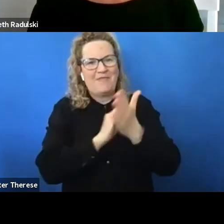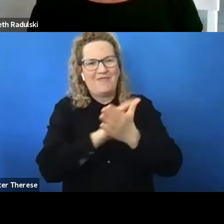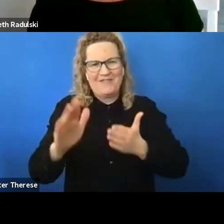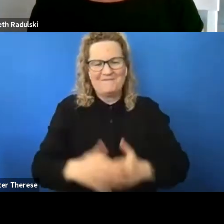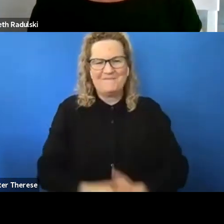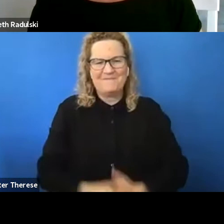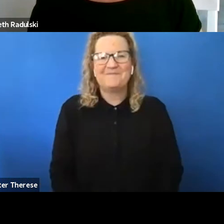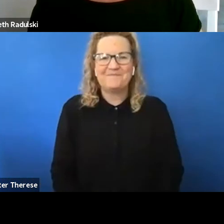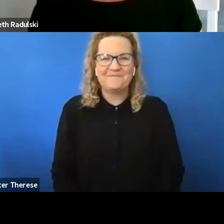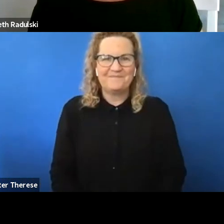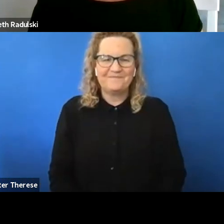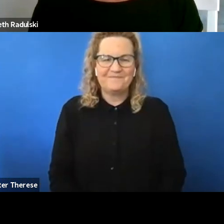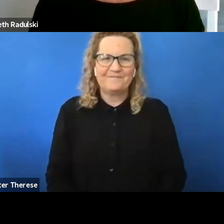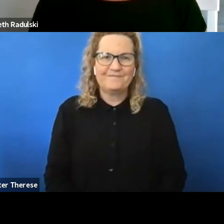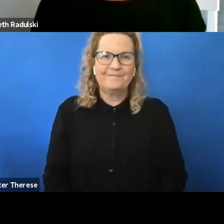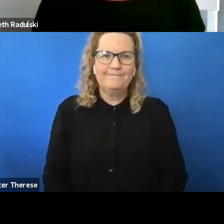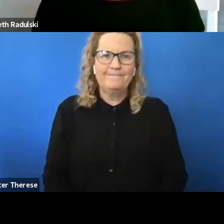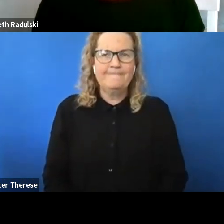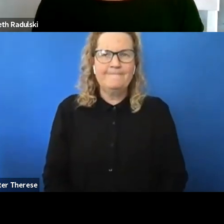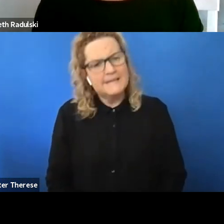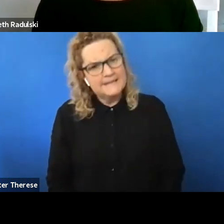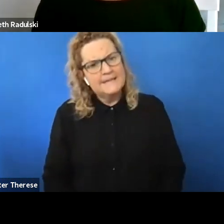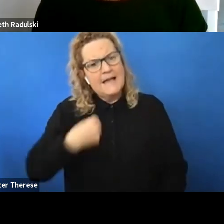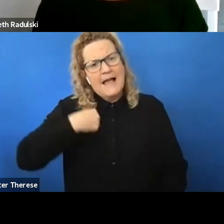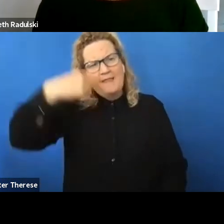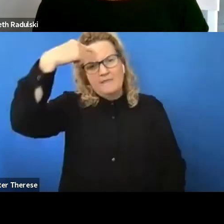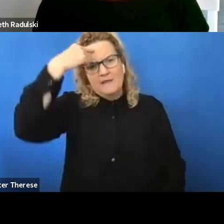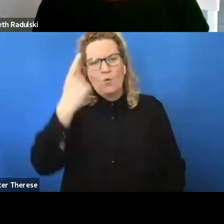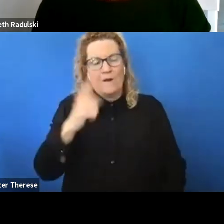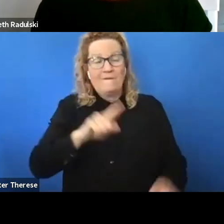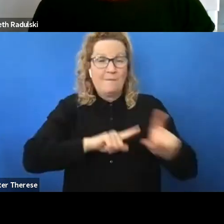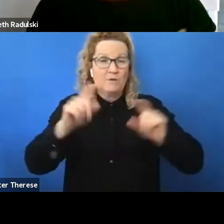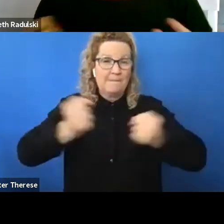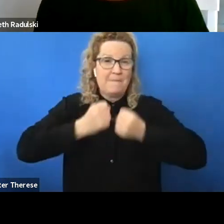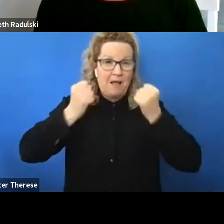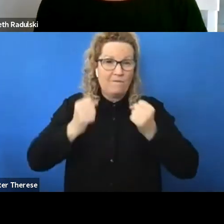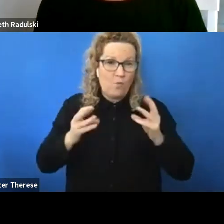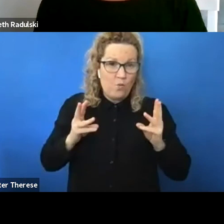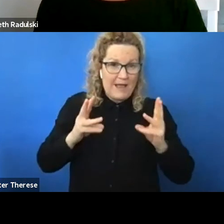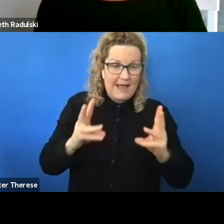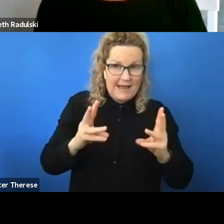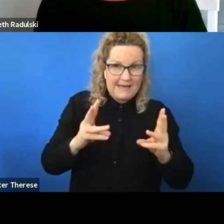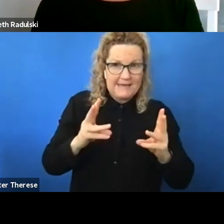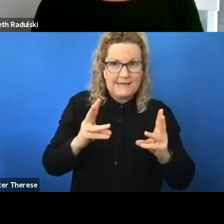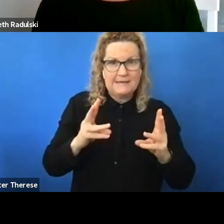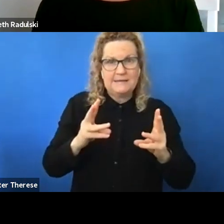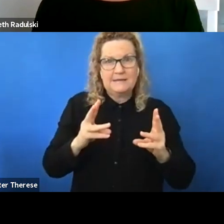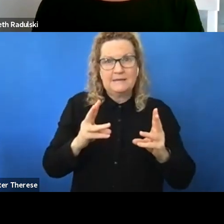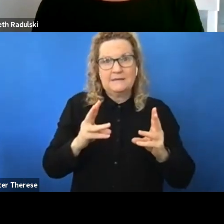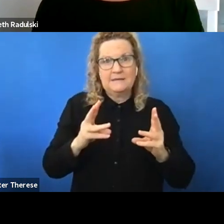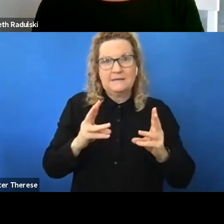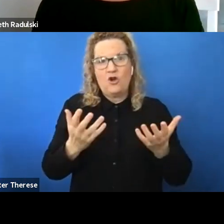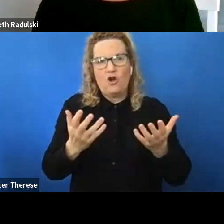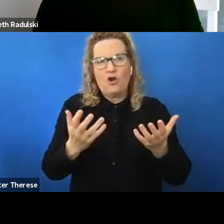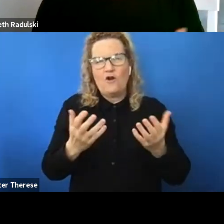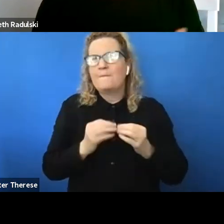one of the most powerful ways of being not